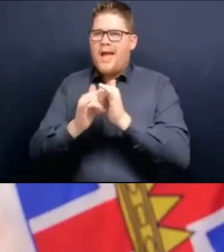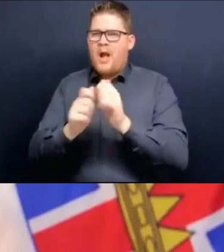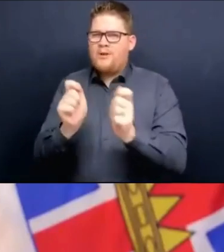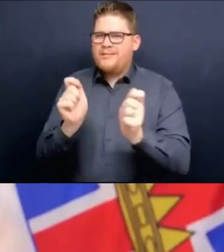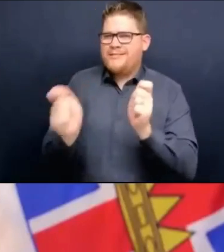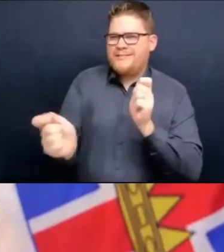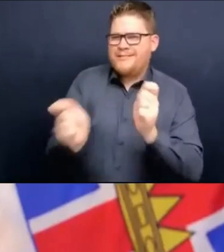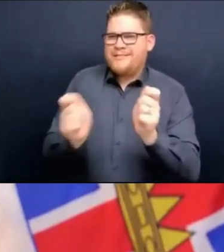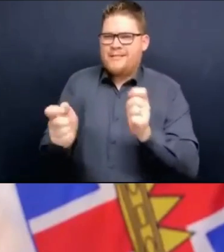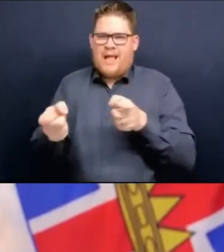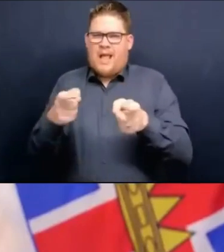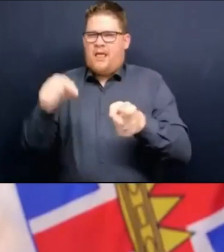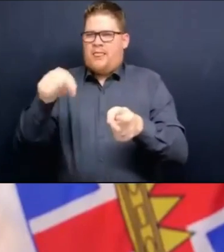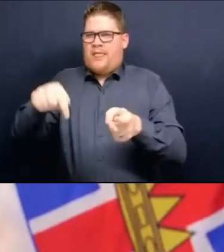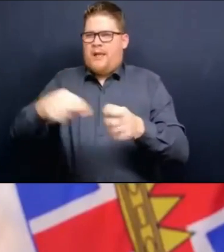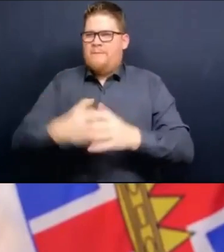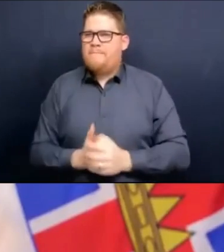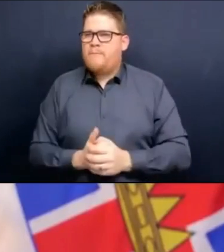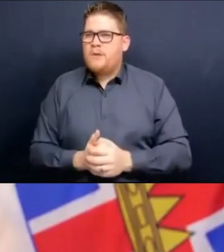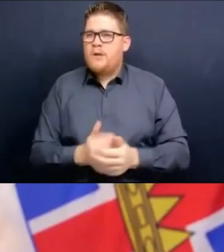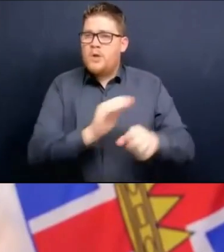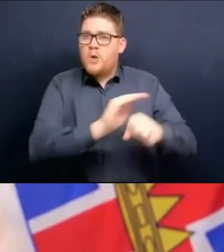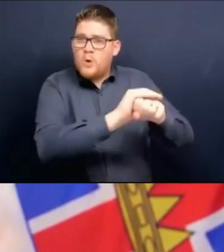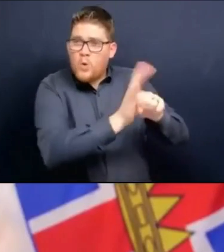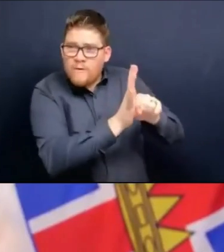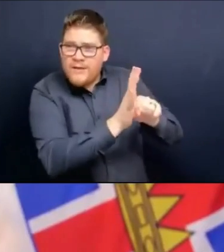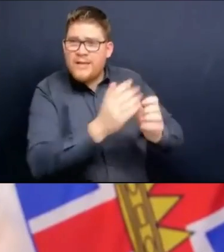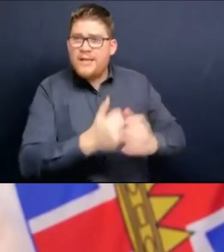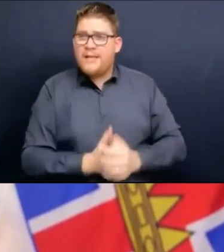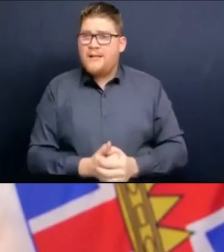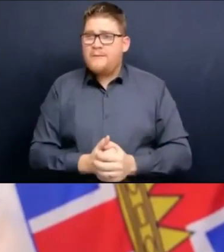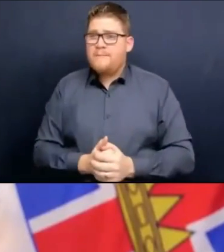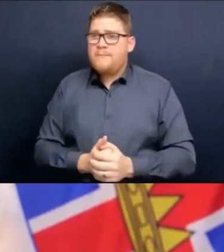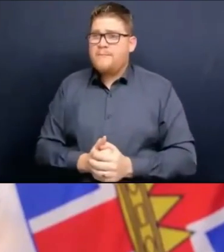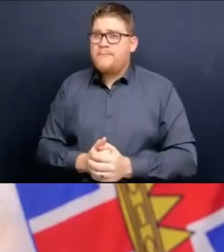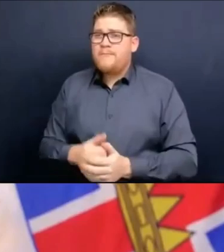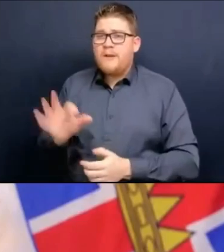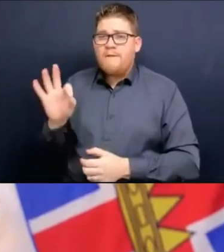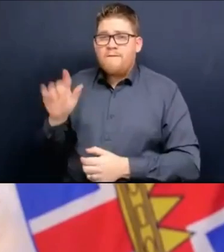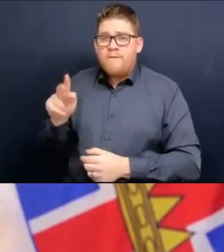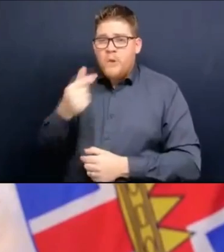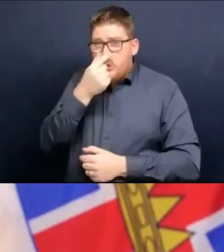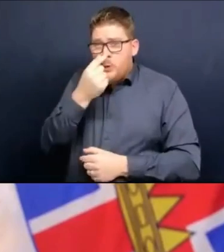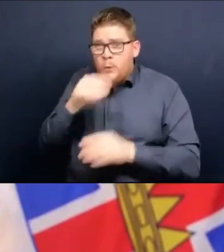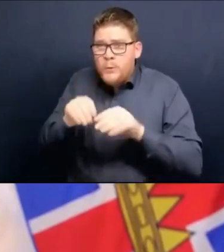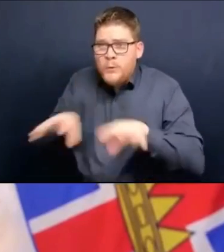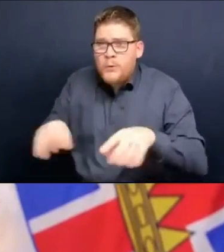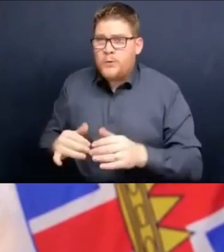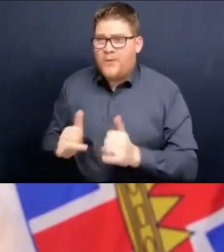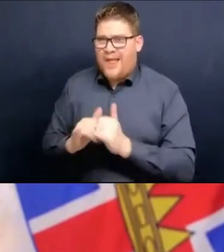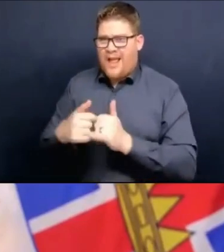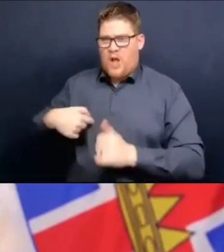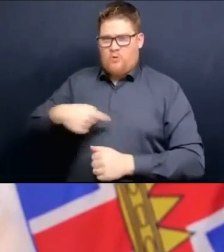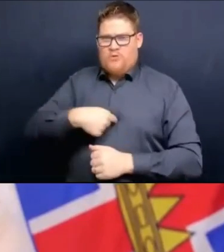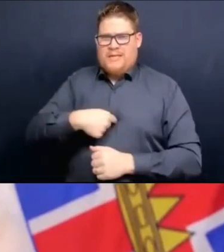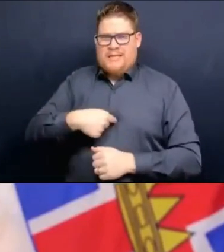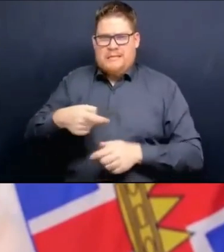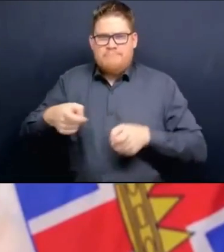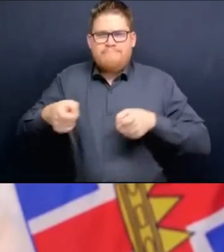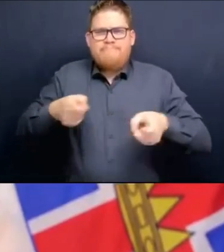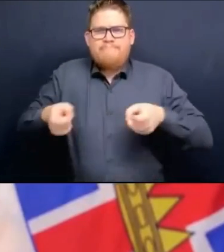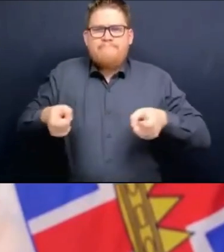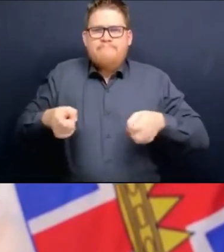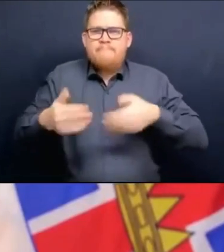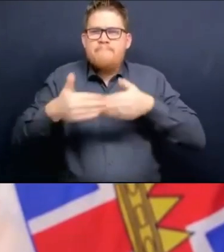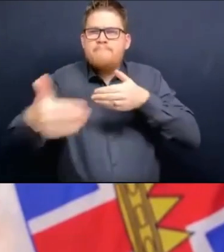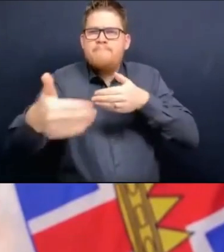RSV, that we expect to have impacts in our communities during the respiratory season? And I hope it will be the fall and